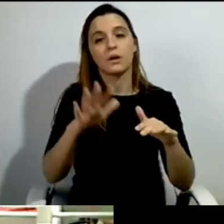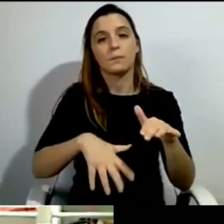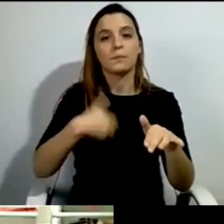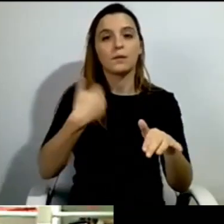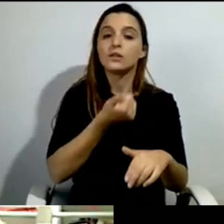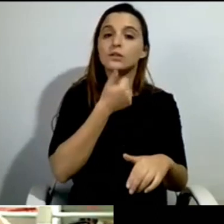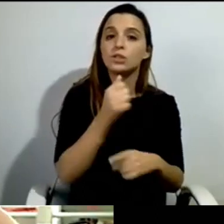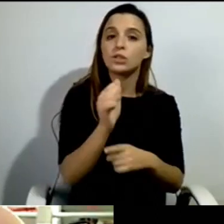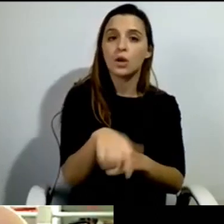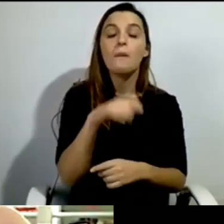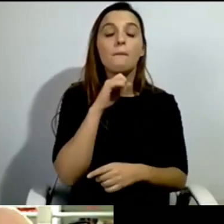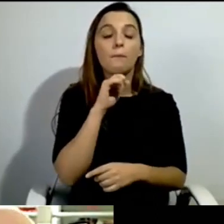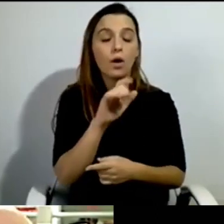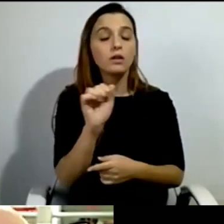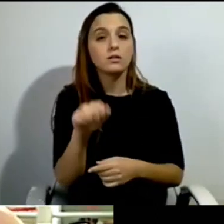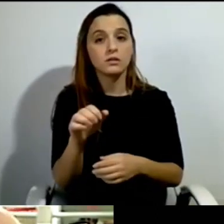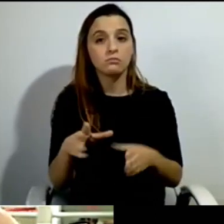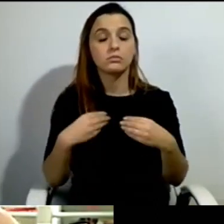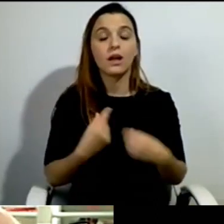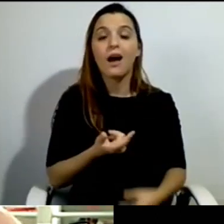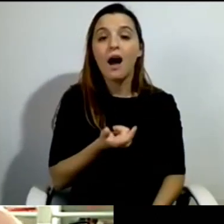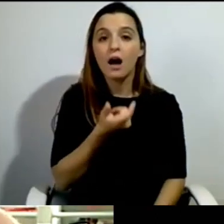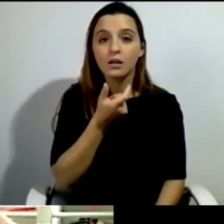as people with physical disabilities.